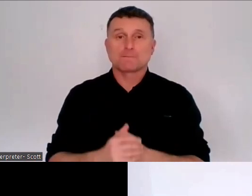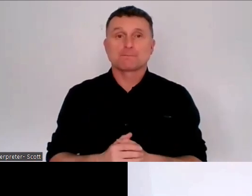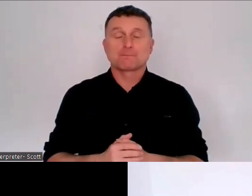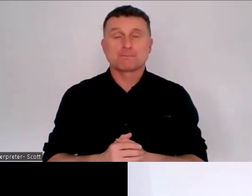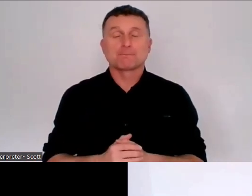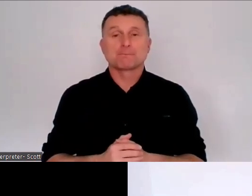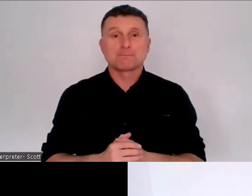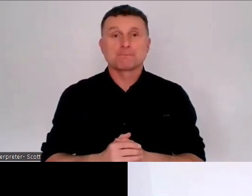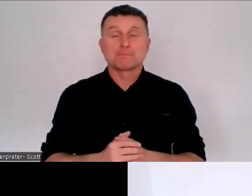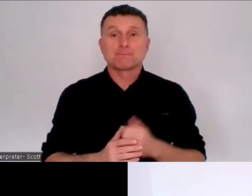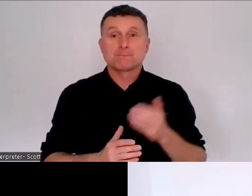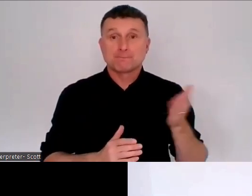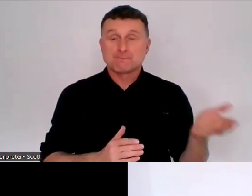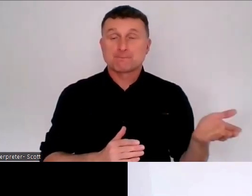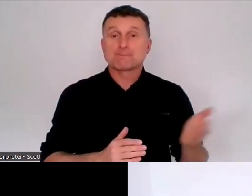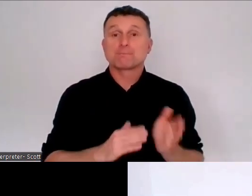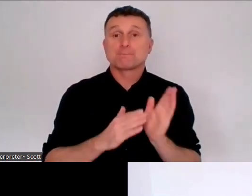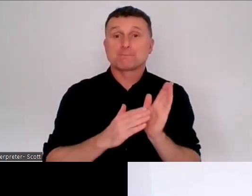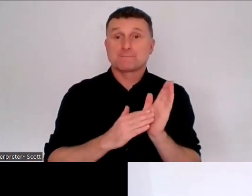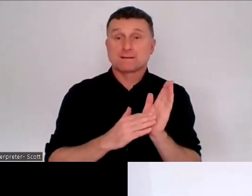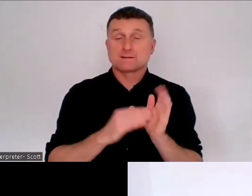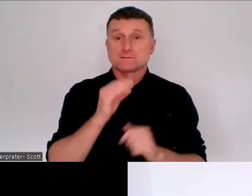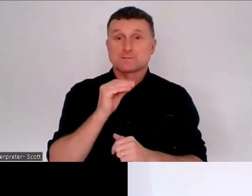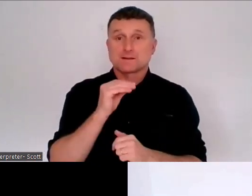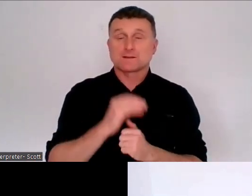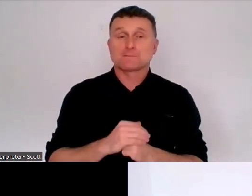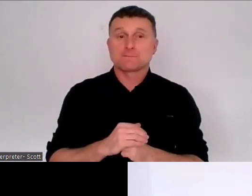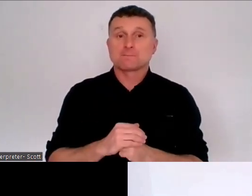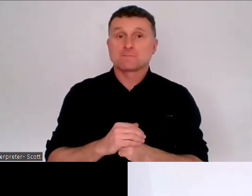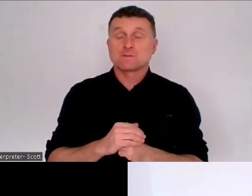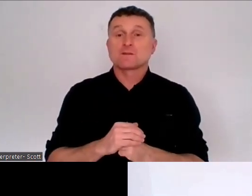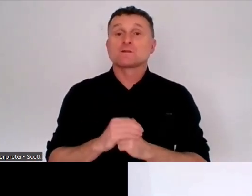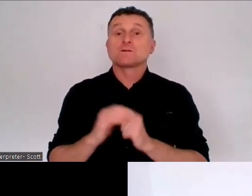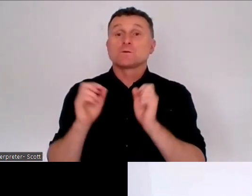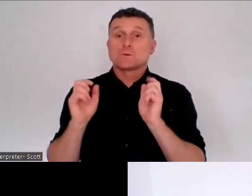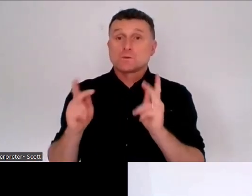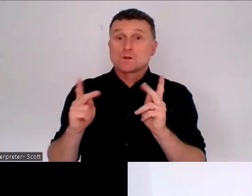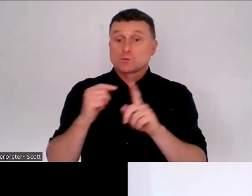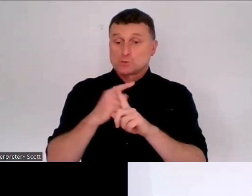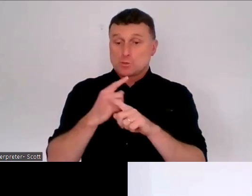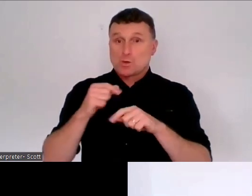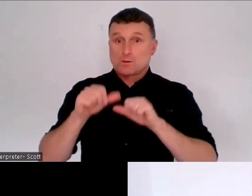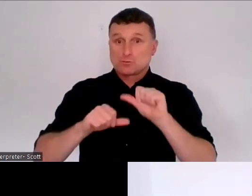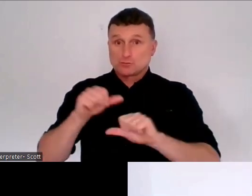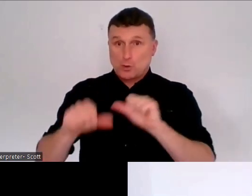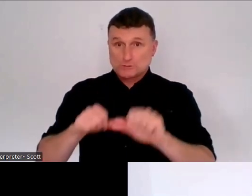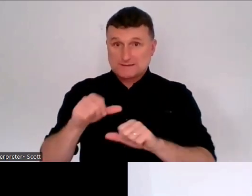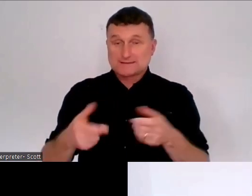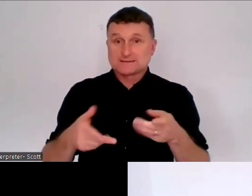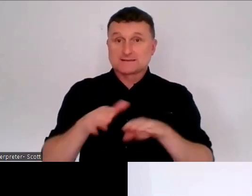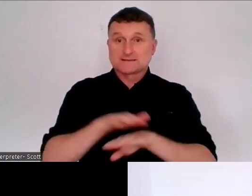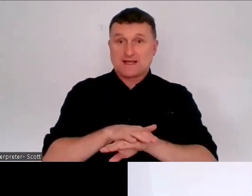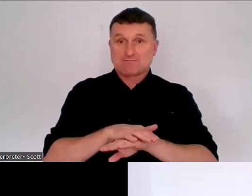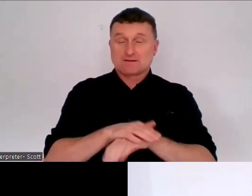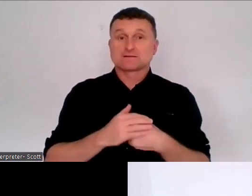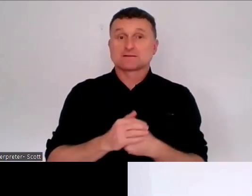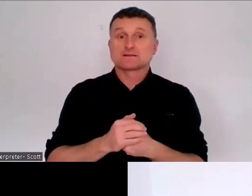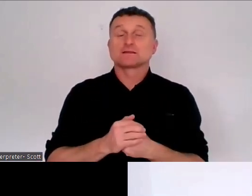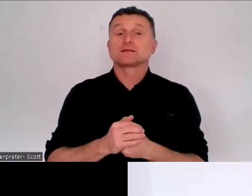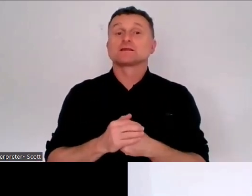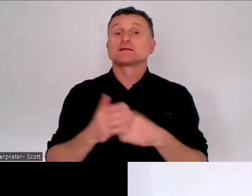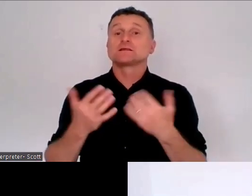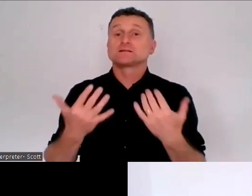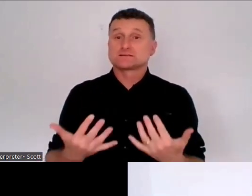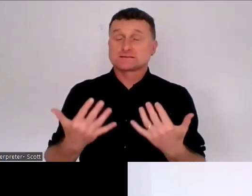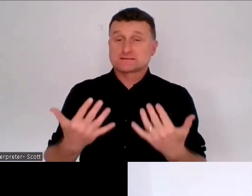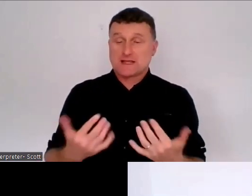So now that we've covered a bit about the process, we'll move on to the course topic to cover in this